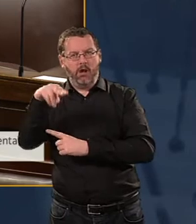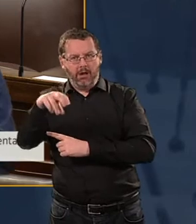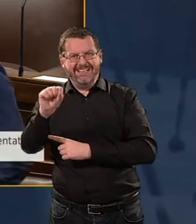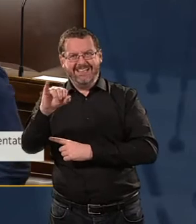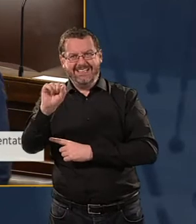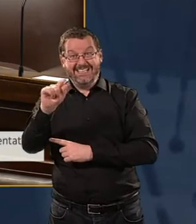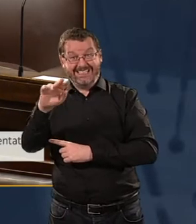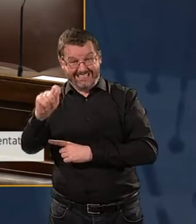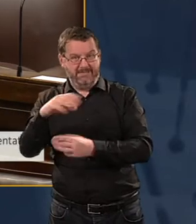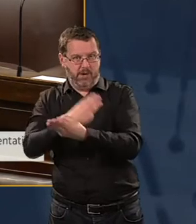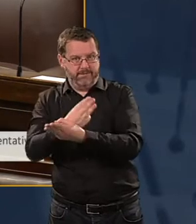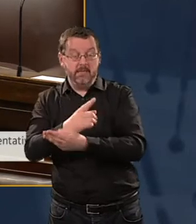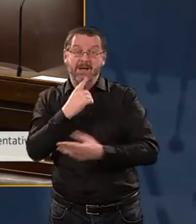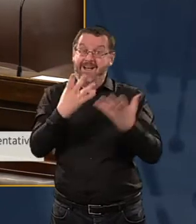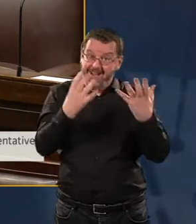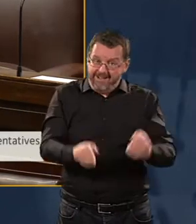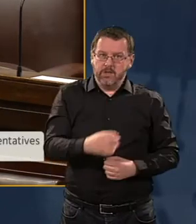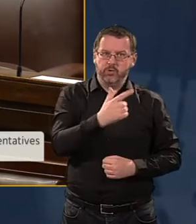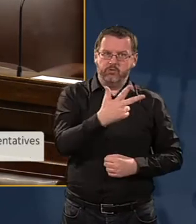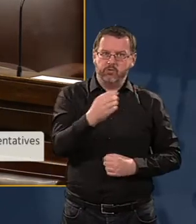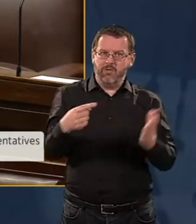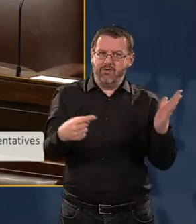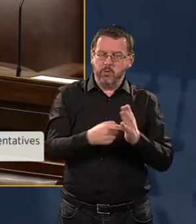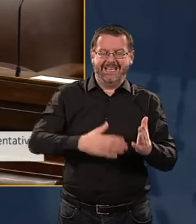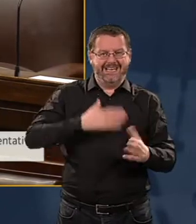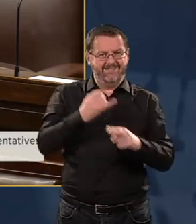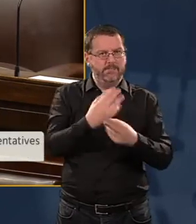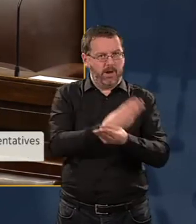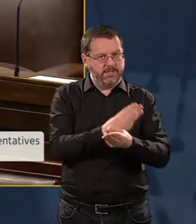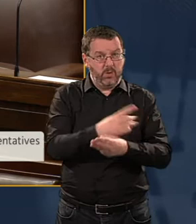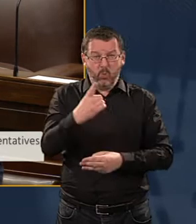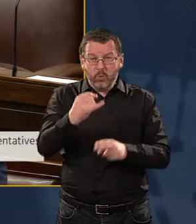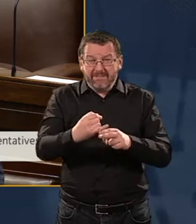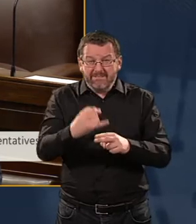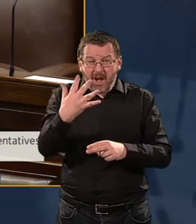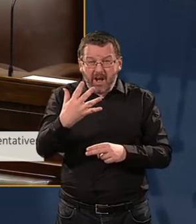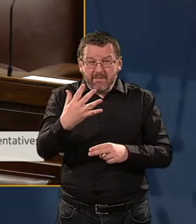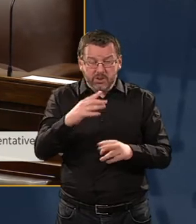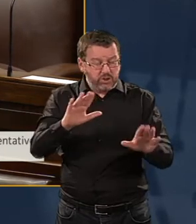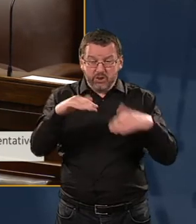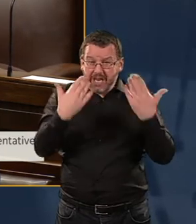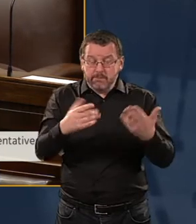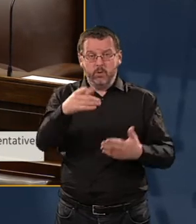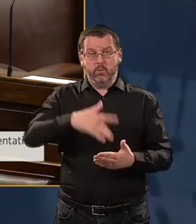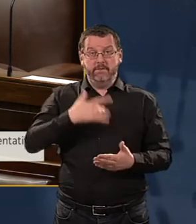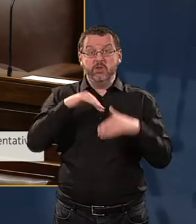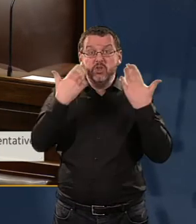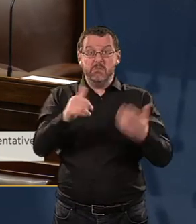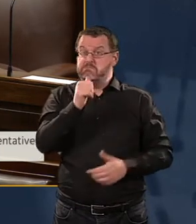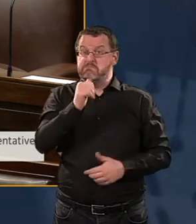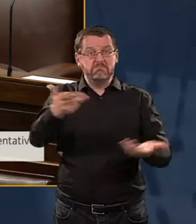230,000 living in poverty, a shameful one in five, but clearly you do not feel the shame.